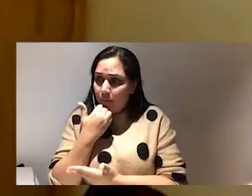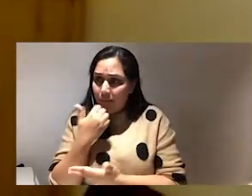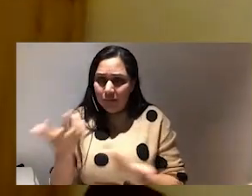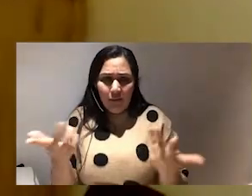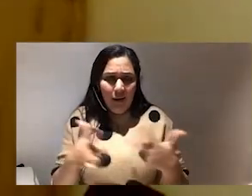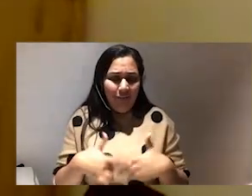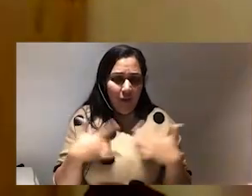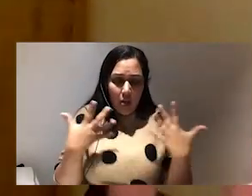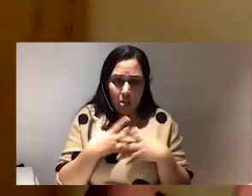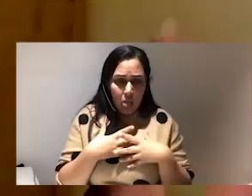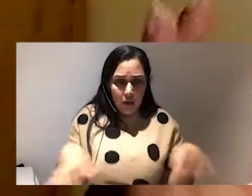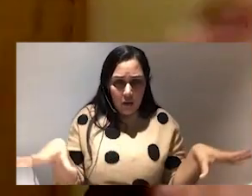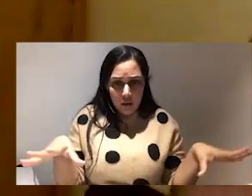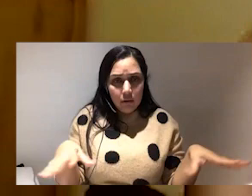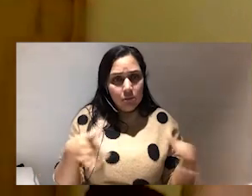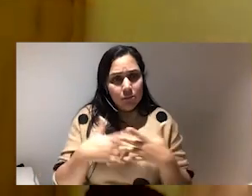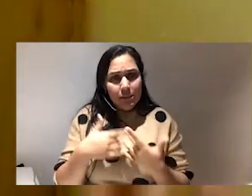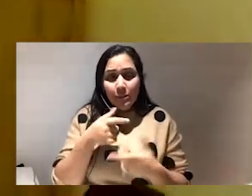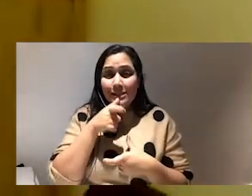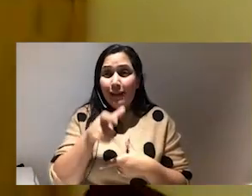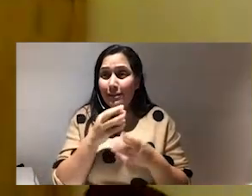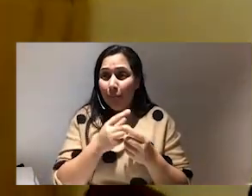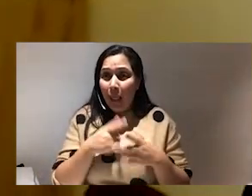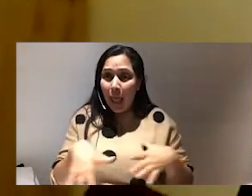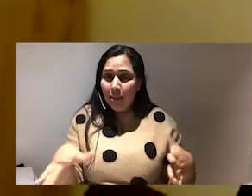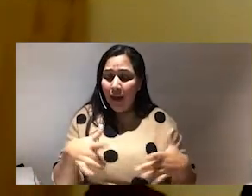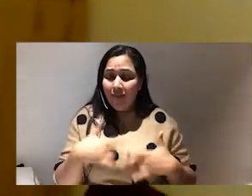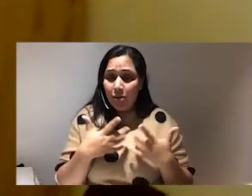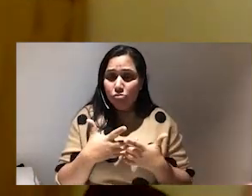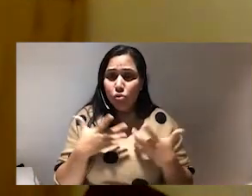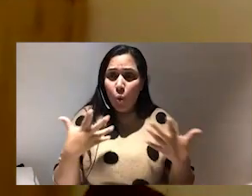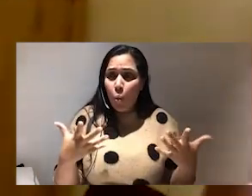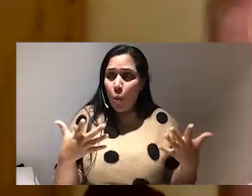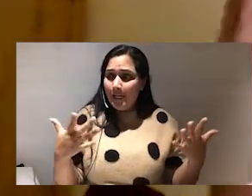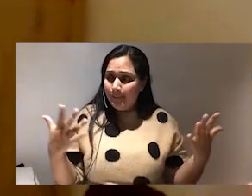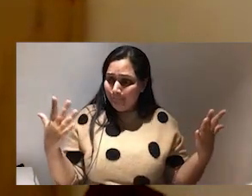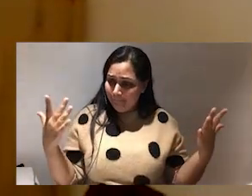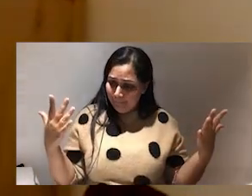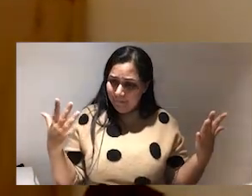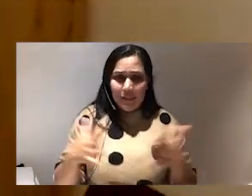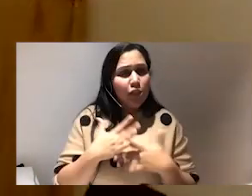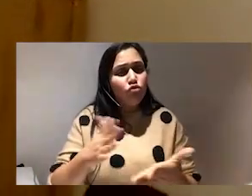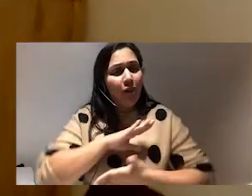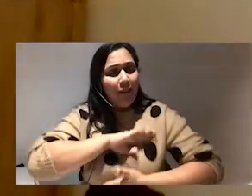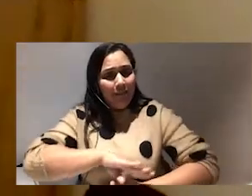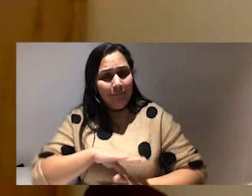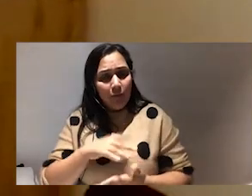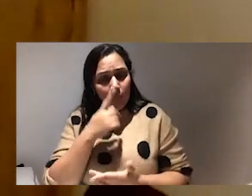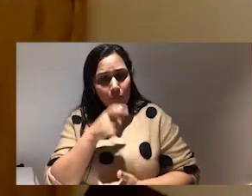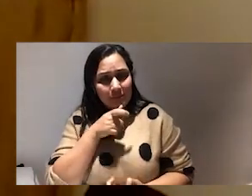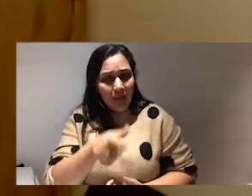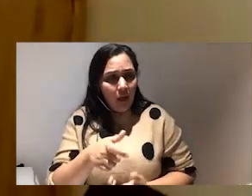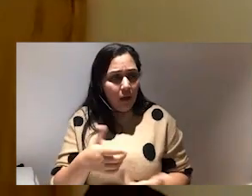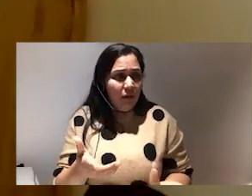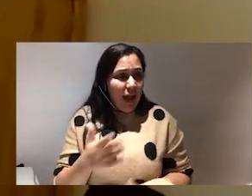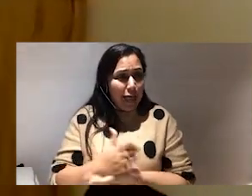so like I don't know like saying something like that was so like I don't know it was just so it's so it's such a relief to be able to say like actually